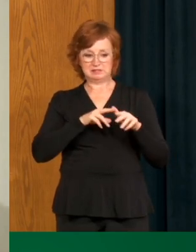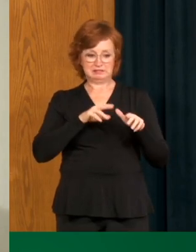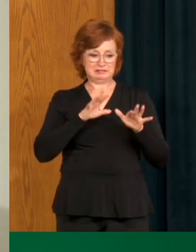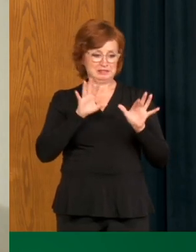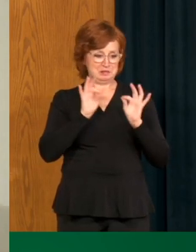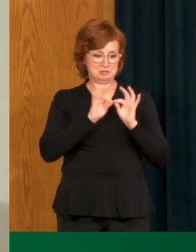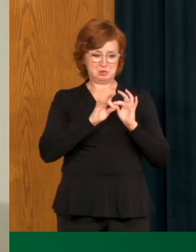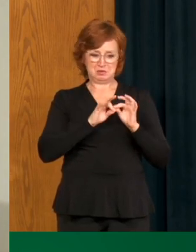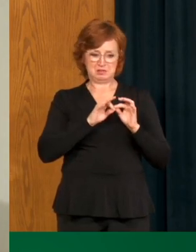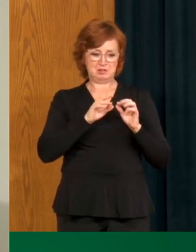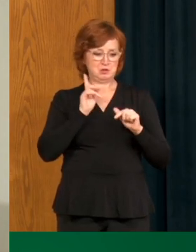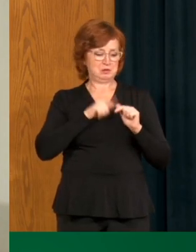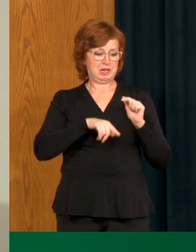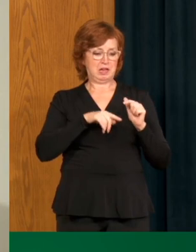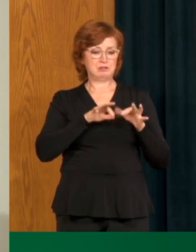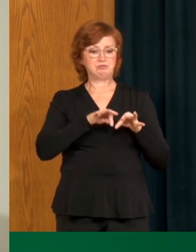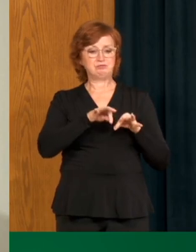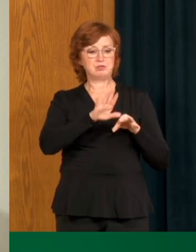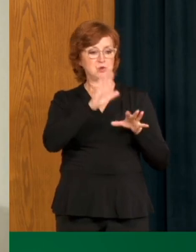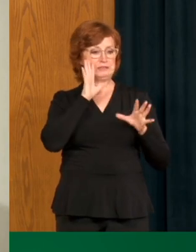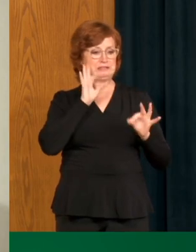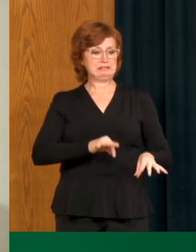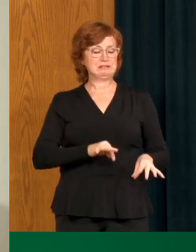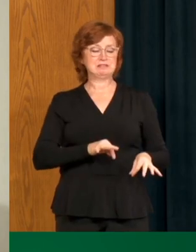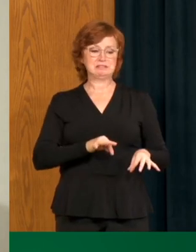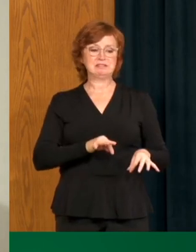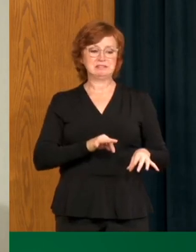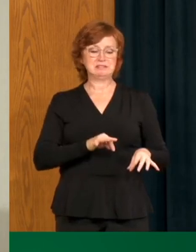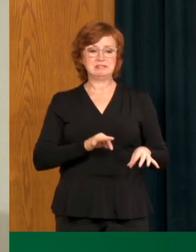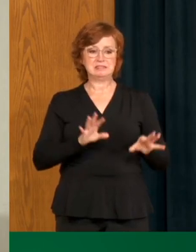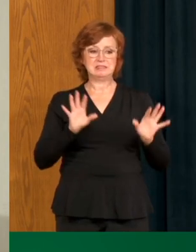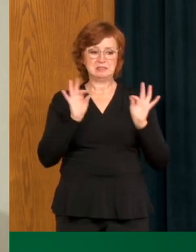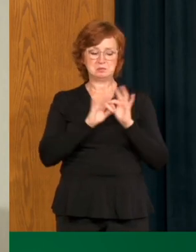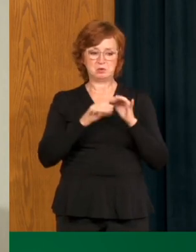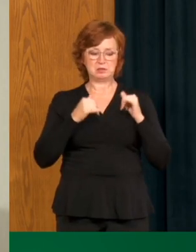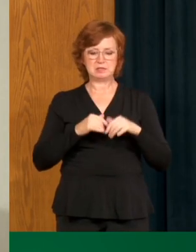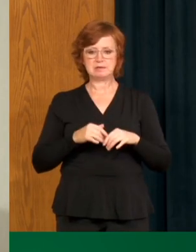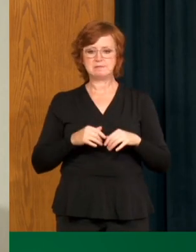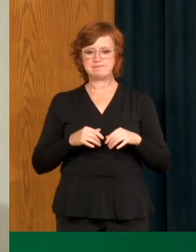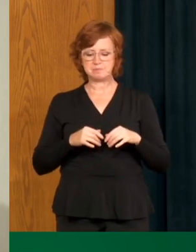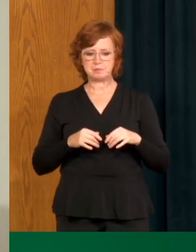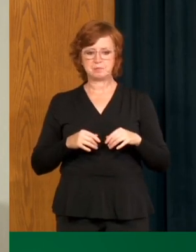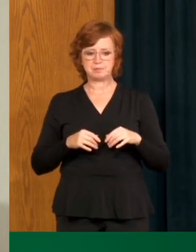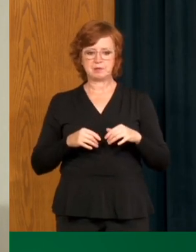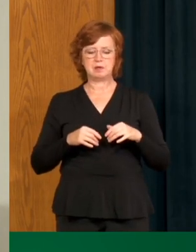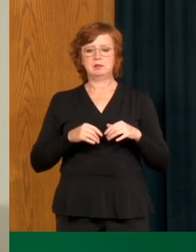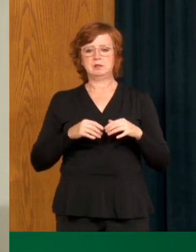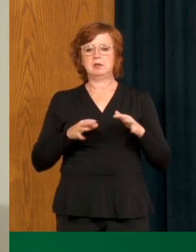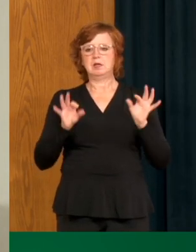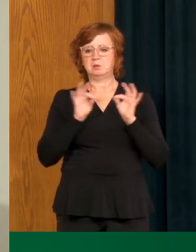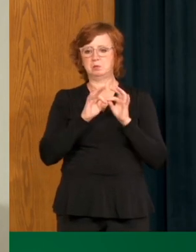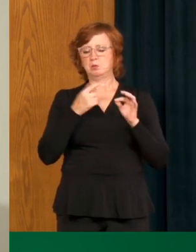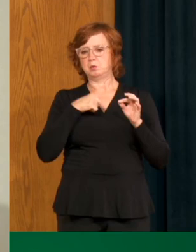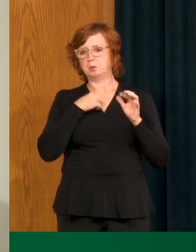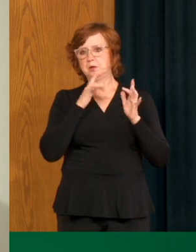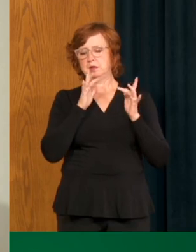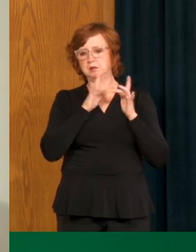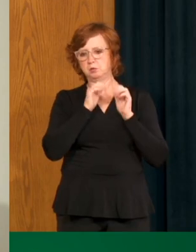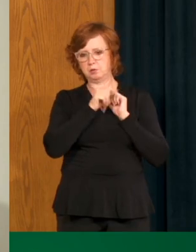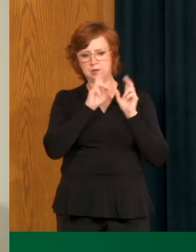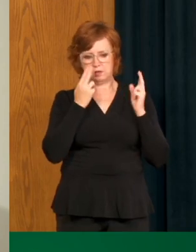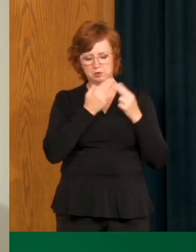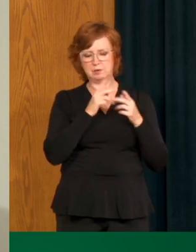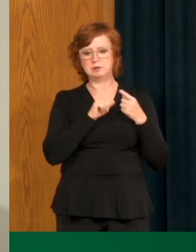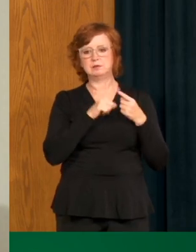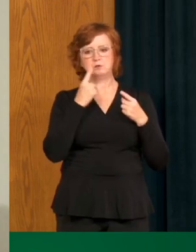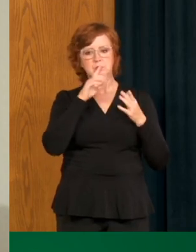in, in any of these situations as well. So a lot of it has to do with education and then a lot of it is making sure that they have the tools and, and the opportunities to utilize